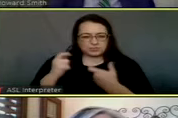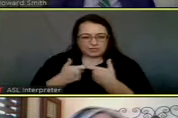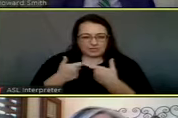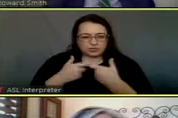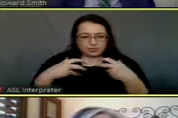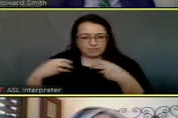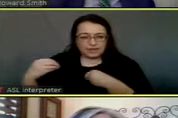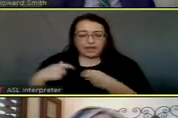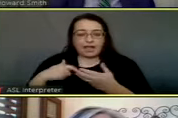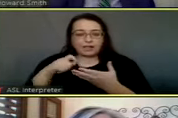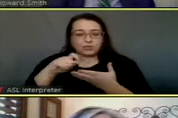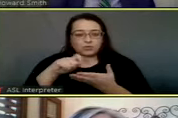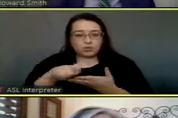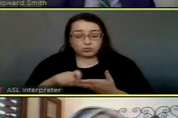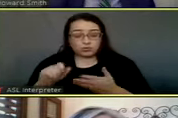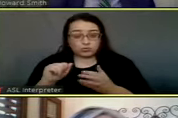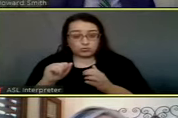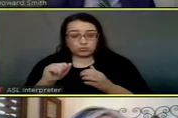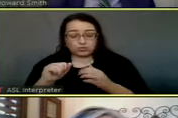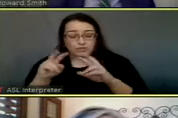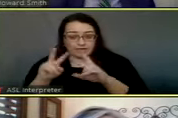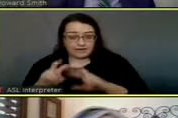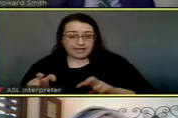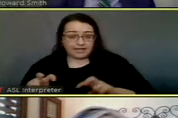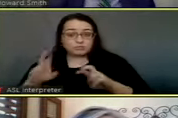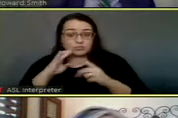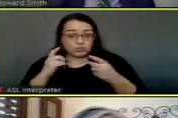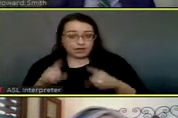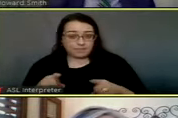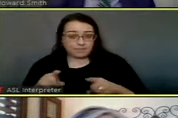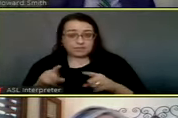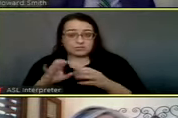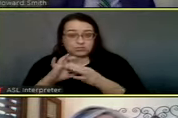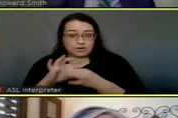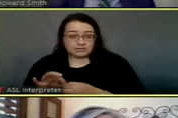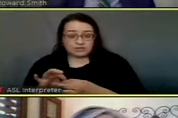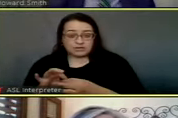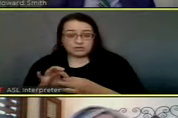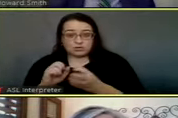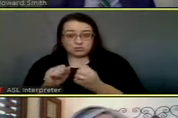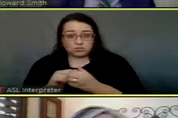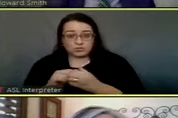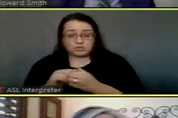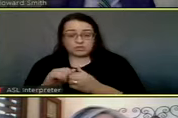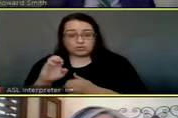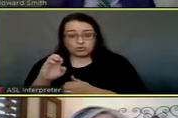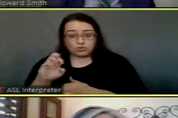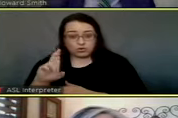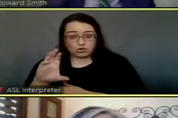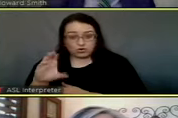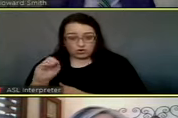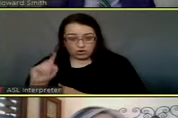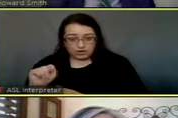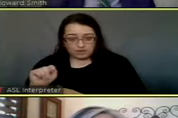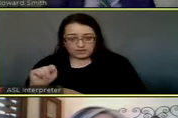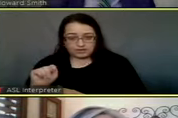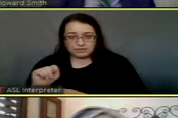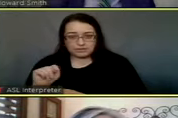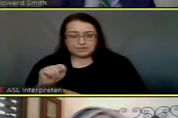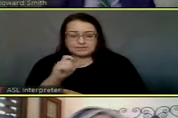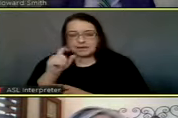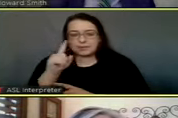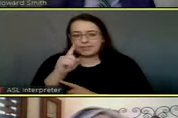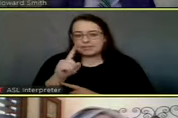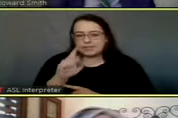Now, what I wrote down was with regard to the analysis that will take place regarding ERCOT because I don't think an